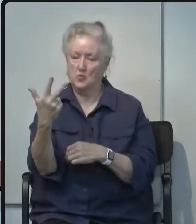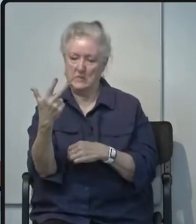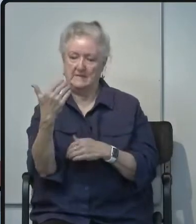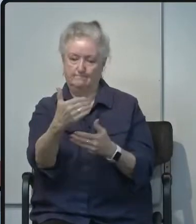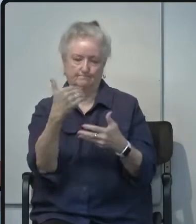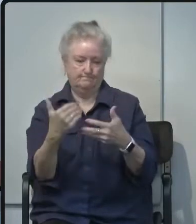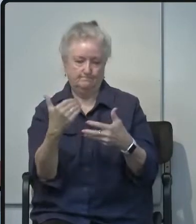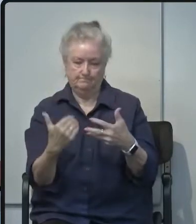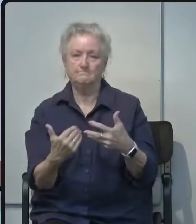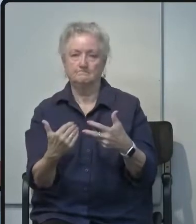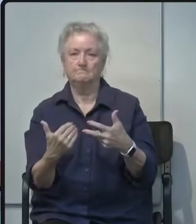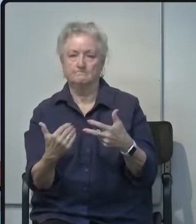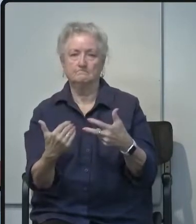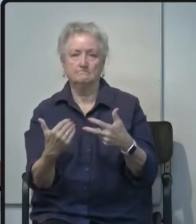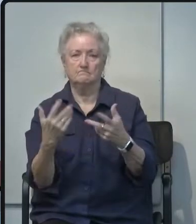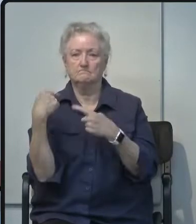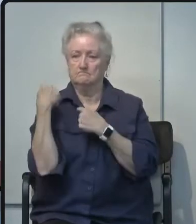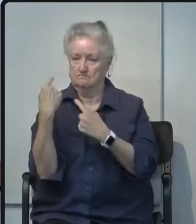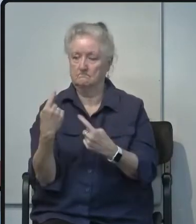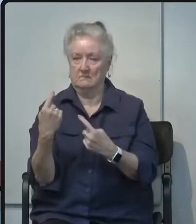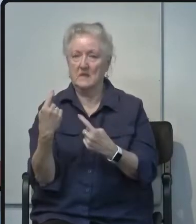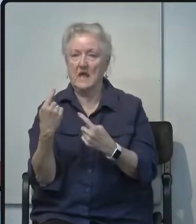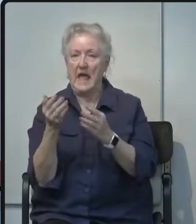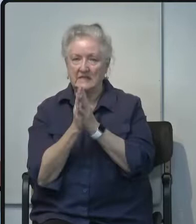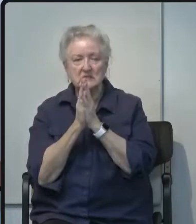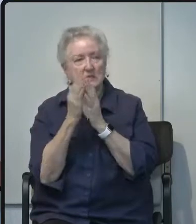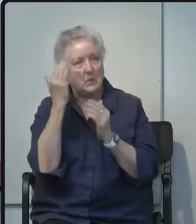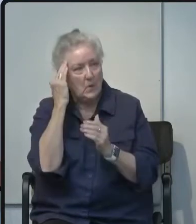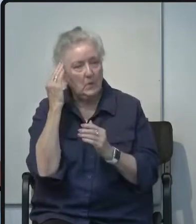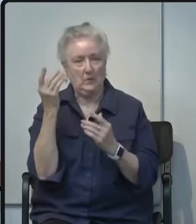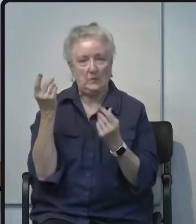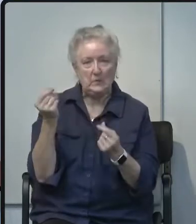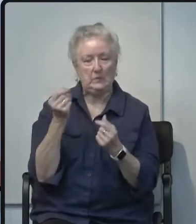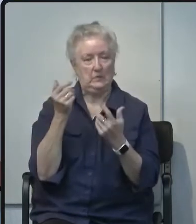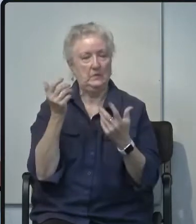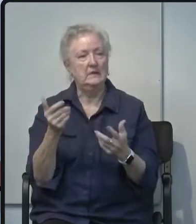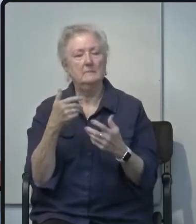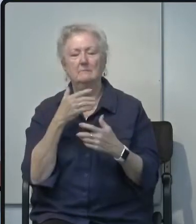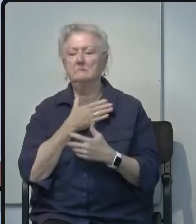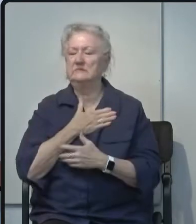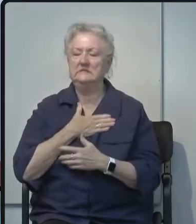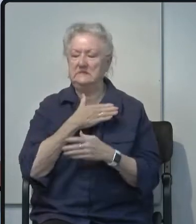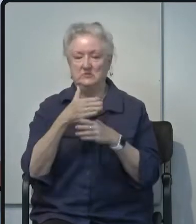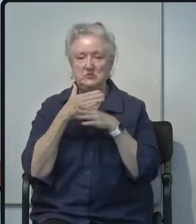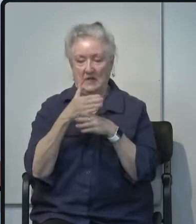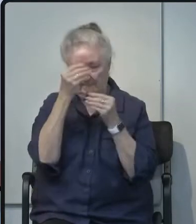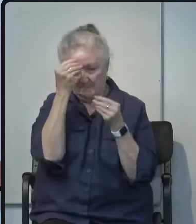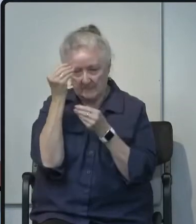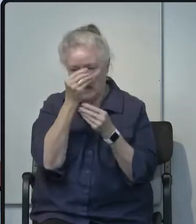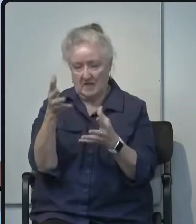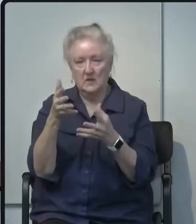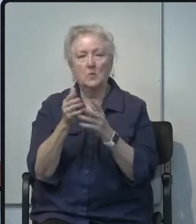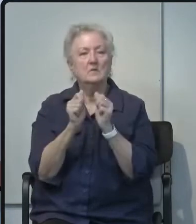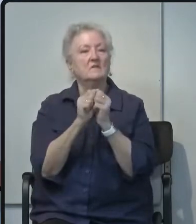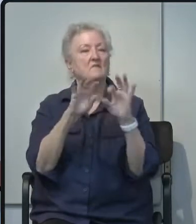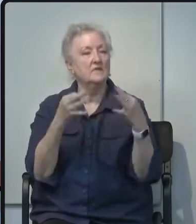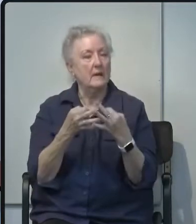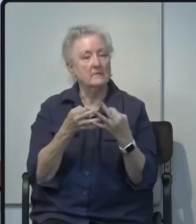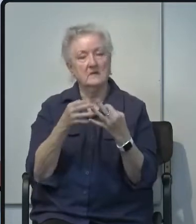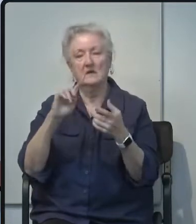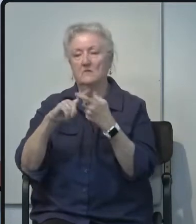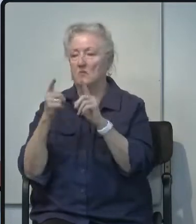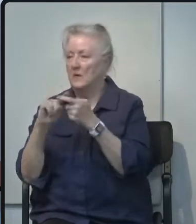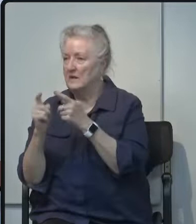we're asking everyone to know and do please share this powerful and very important message with your family friends and loved